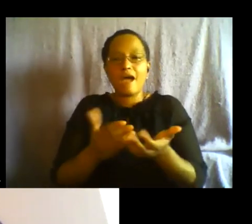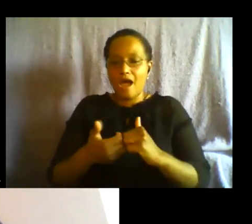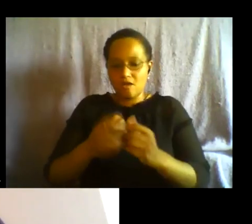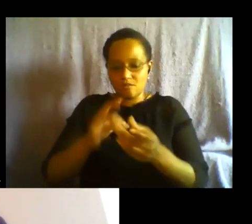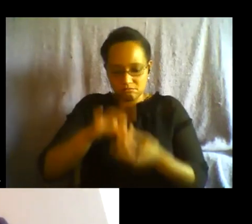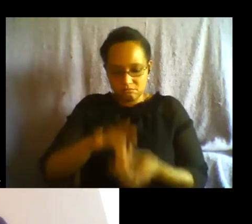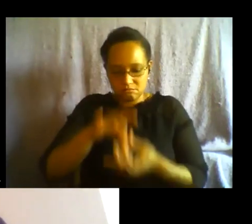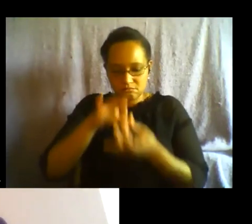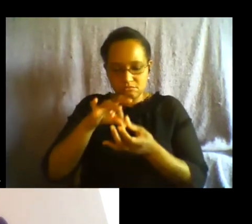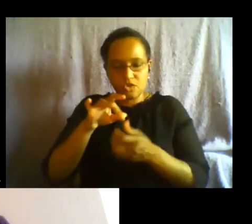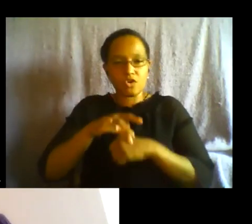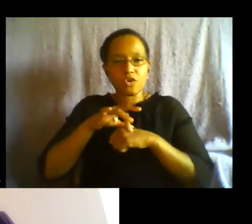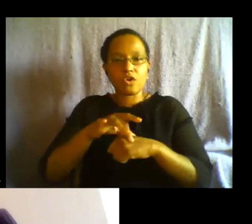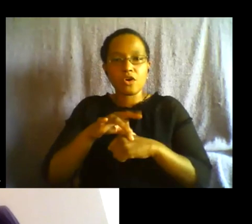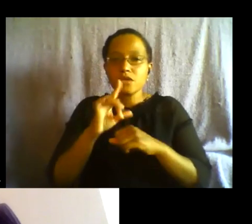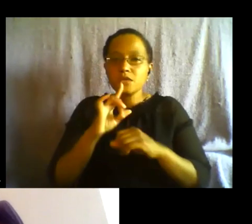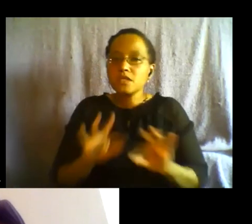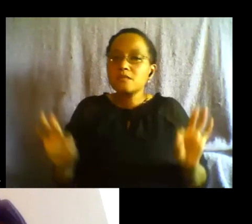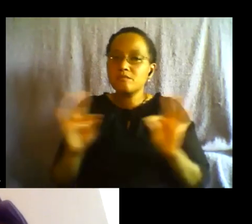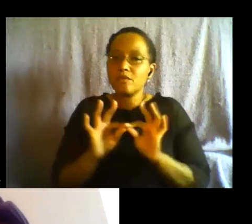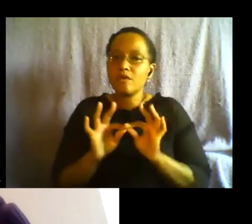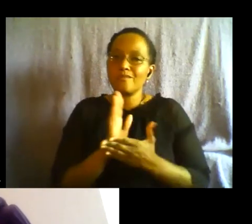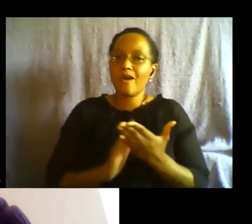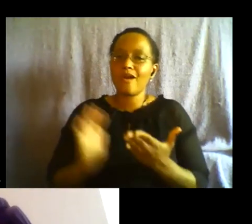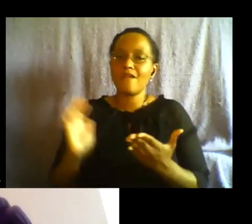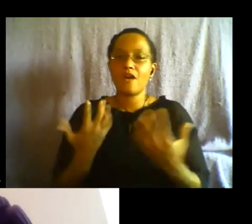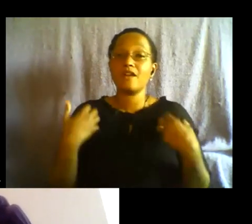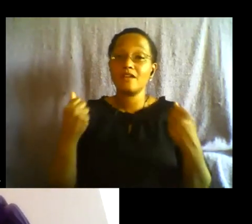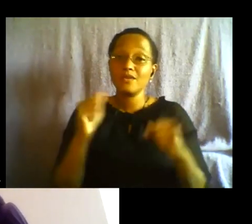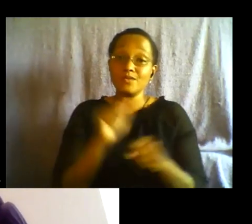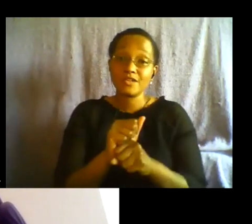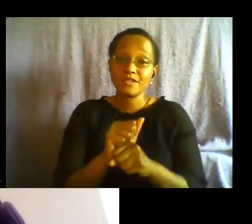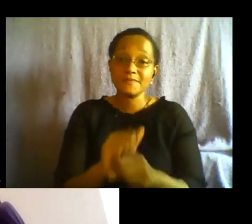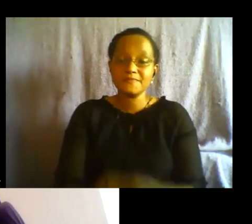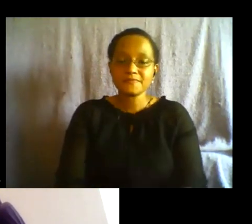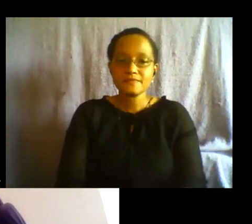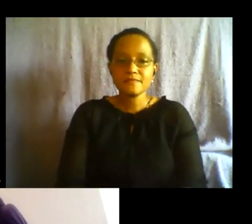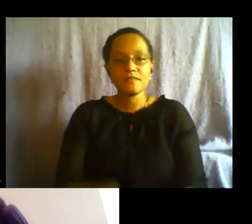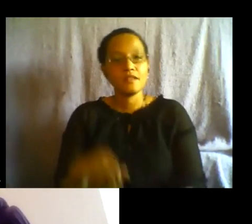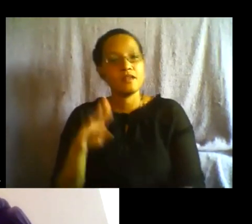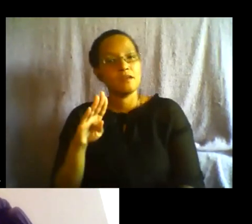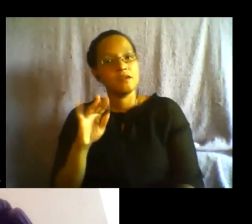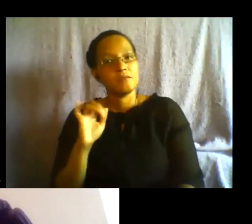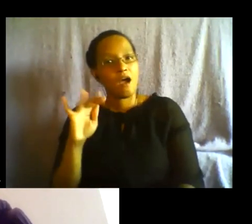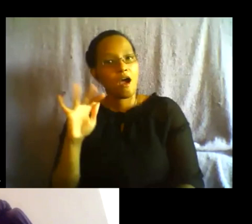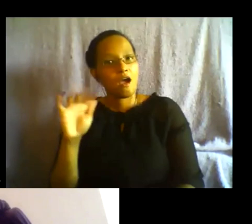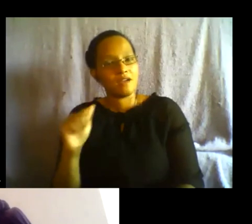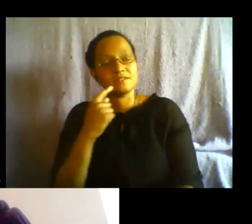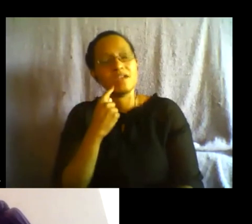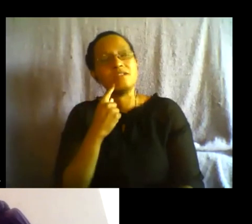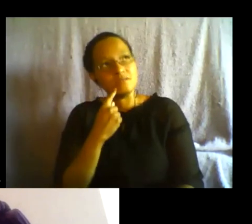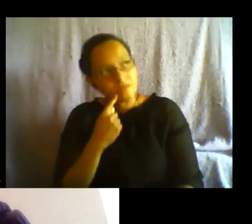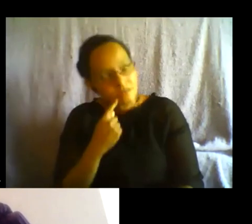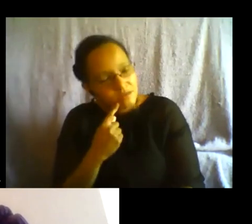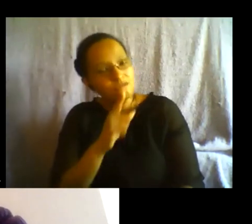is an important part of that reclamation work yeah i think you remind us of the disability